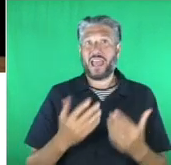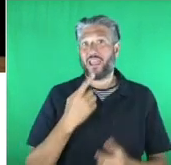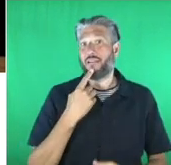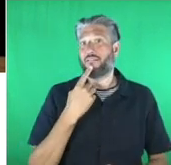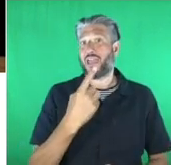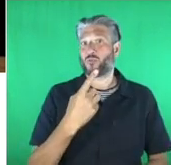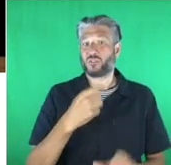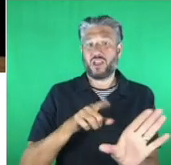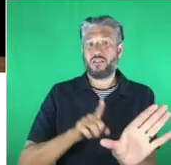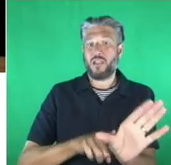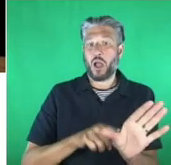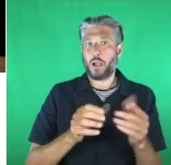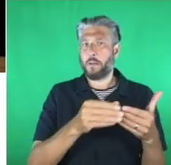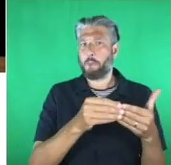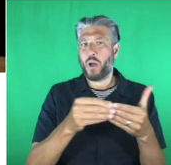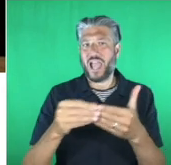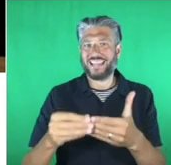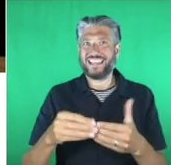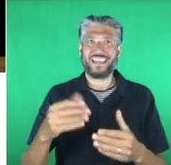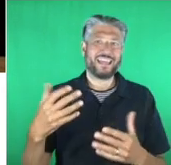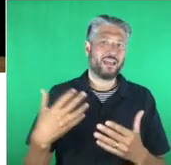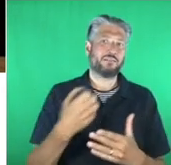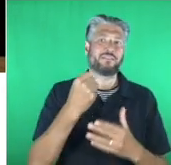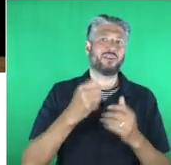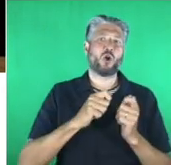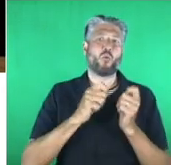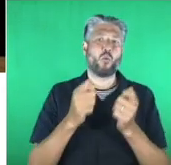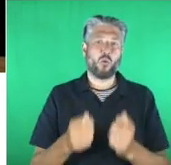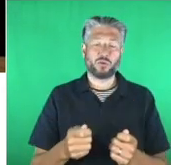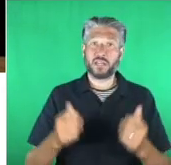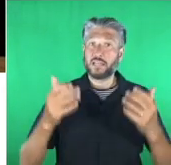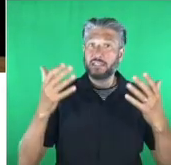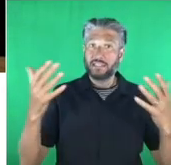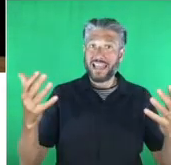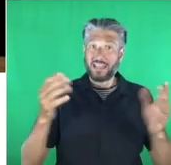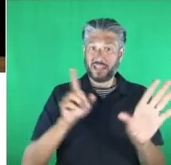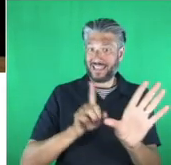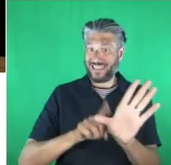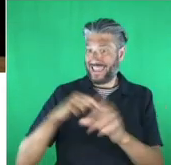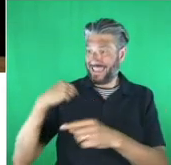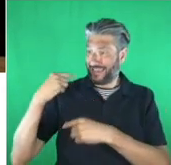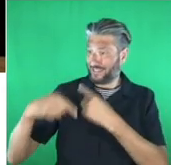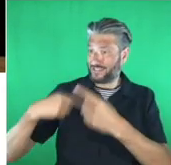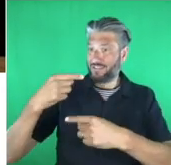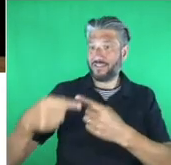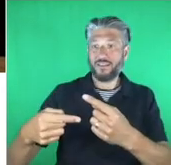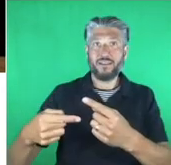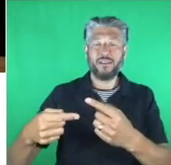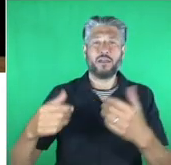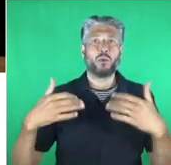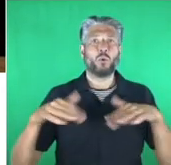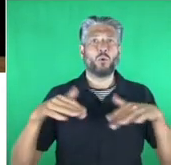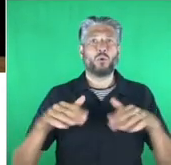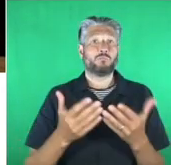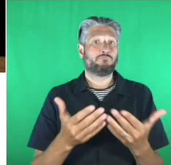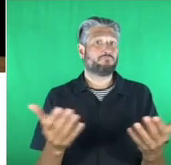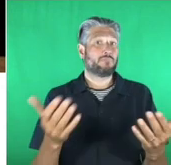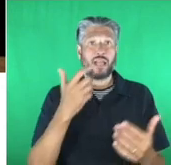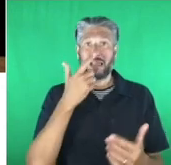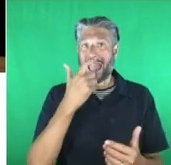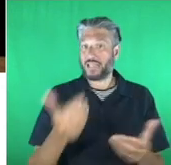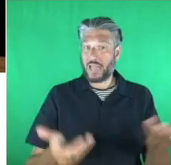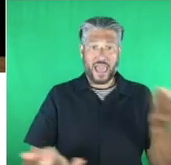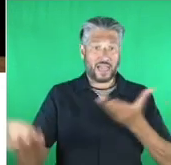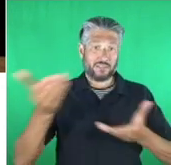unbelievably it's in its 10th year every year we open up the competition for anyone aged between the age of 8 and 18